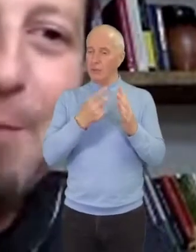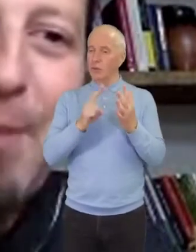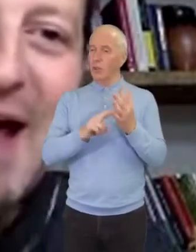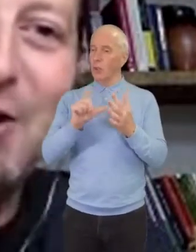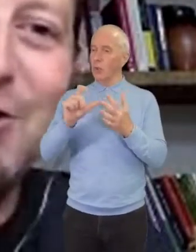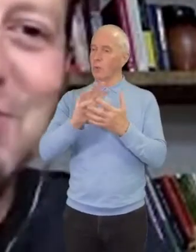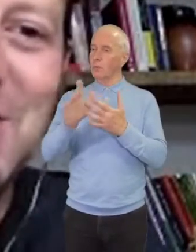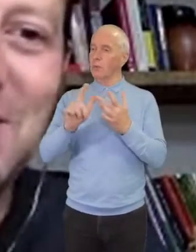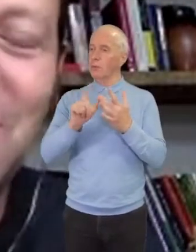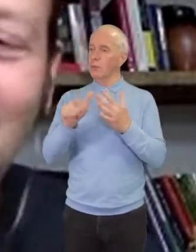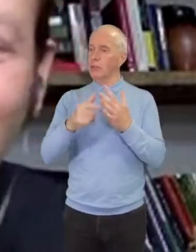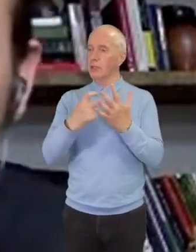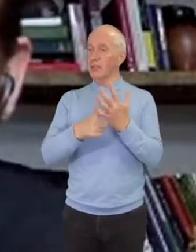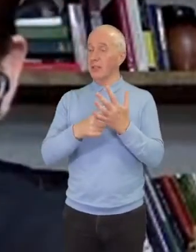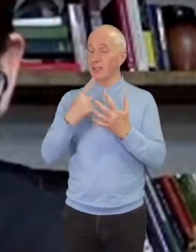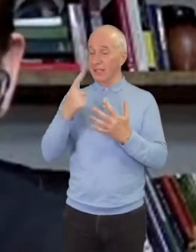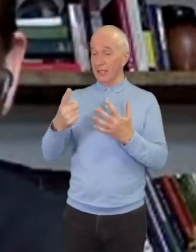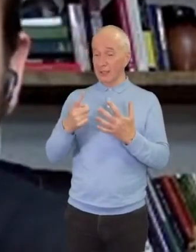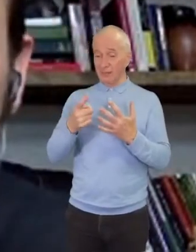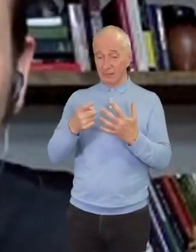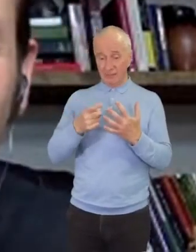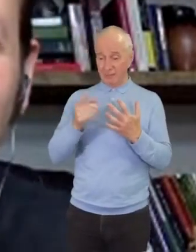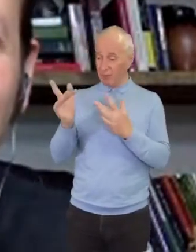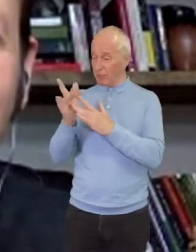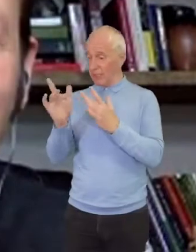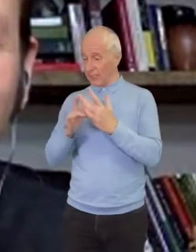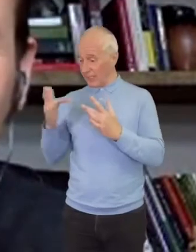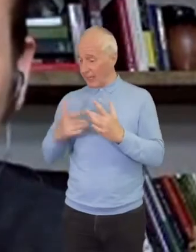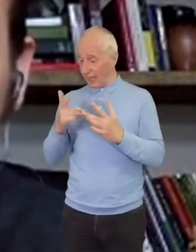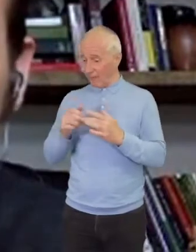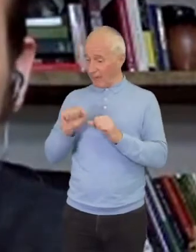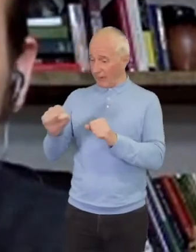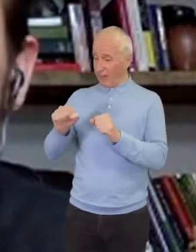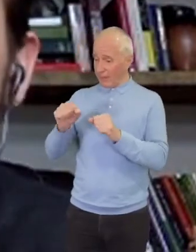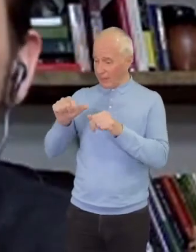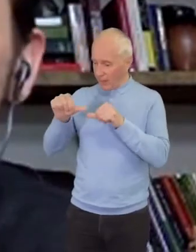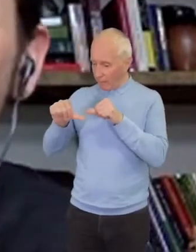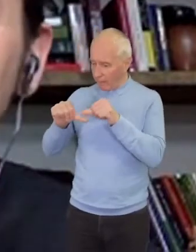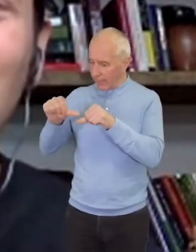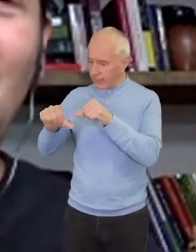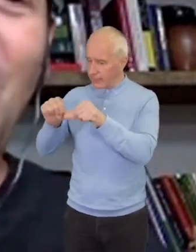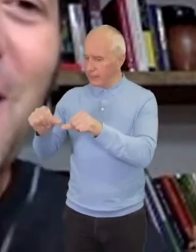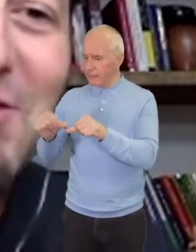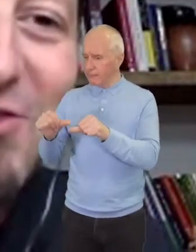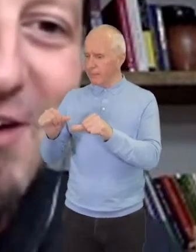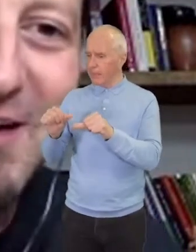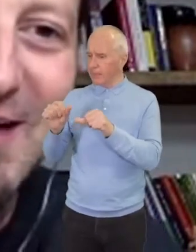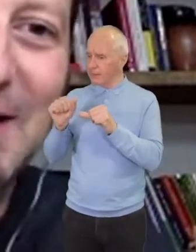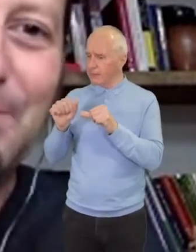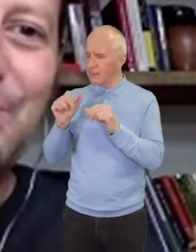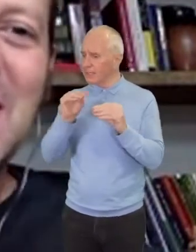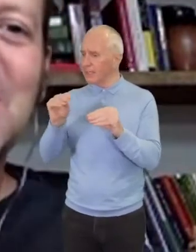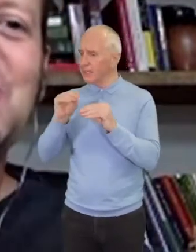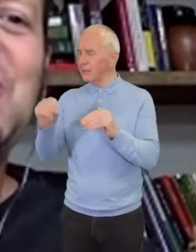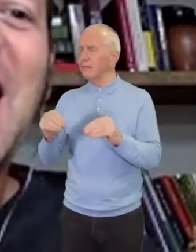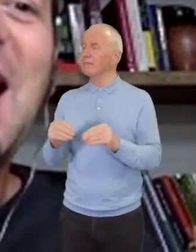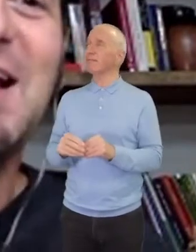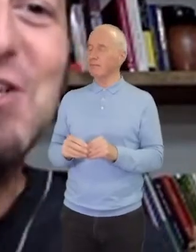we see a pattern in Jesus's life and teaching that God is constantly